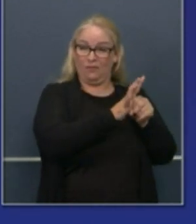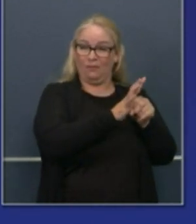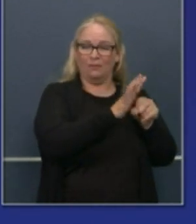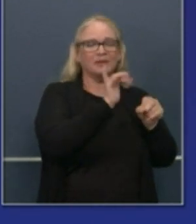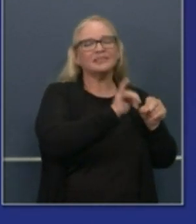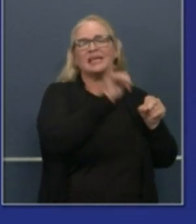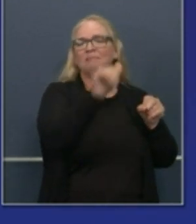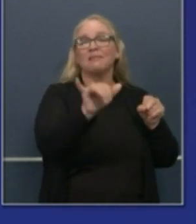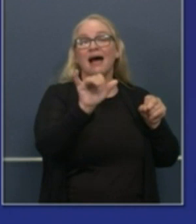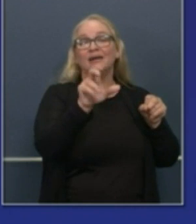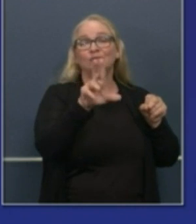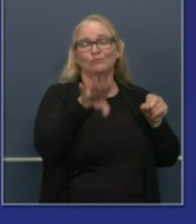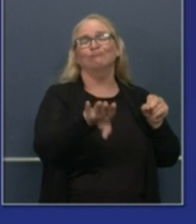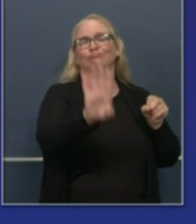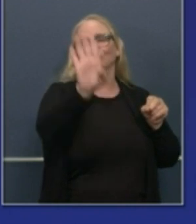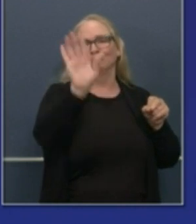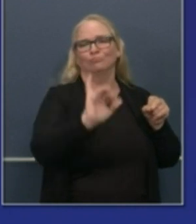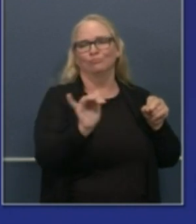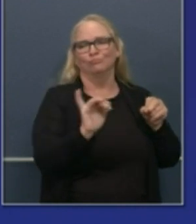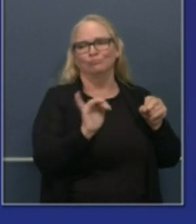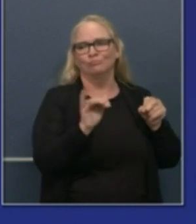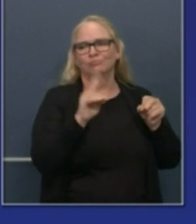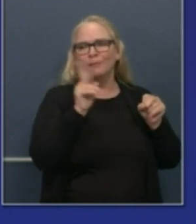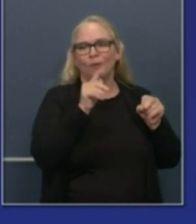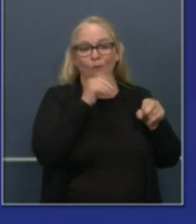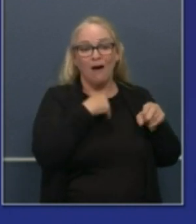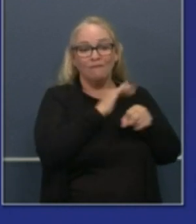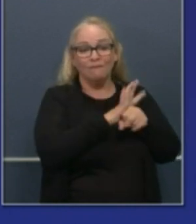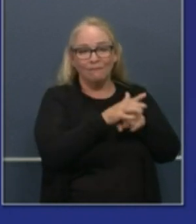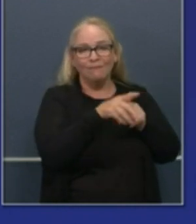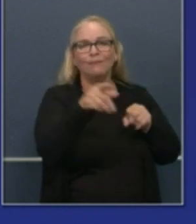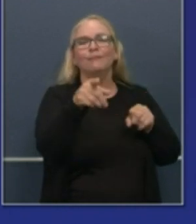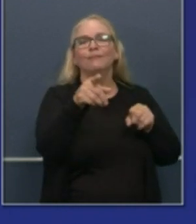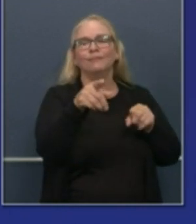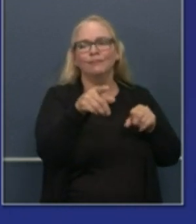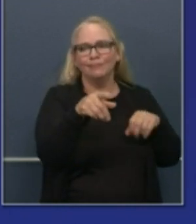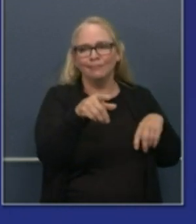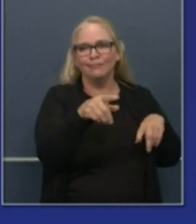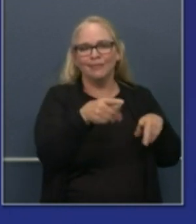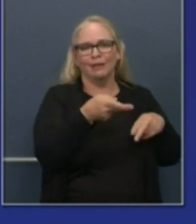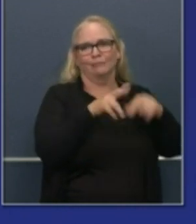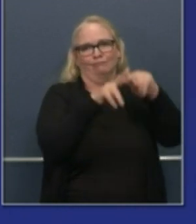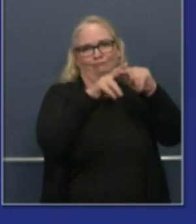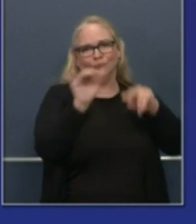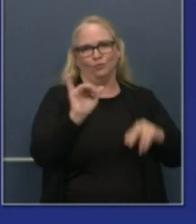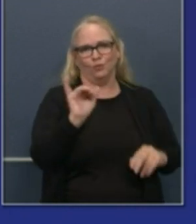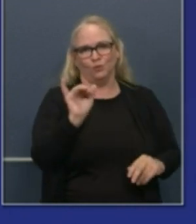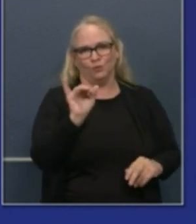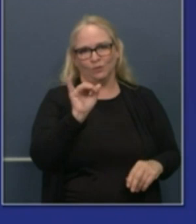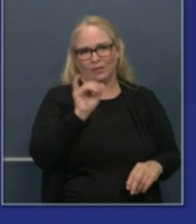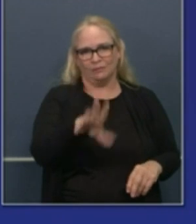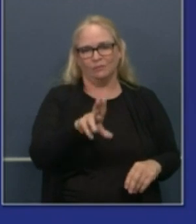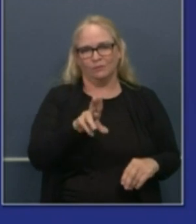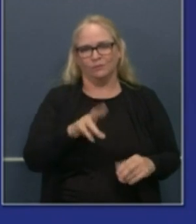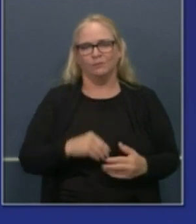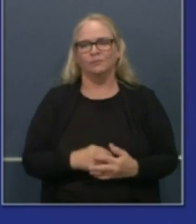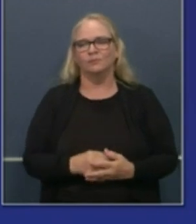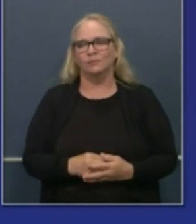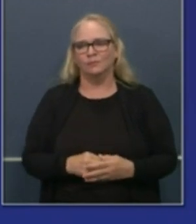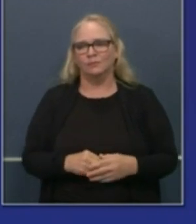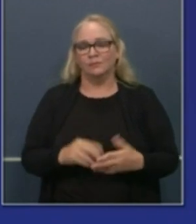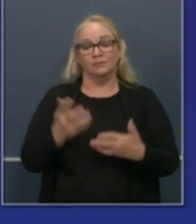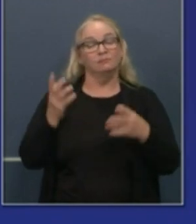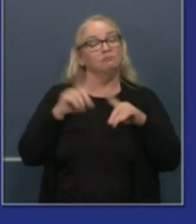as well. Not dissimilar to the hospitalizations. Two weeks ago we announced 50